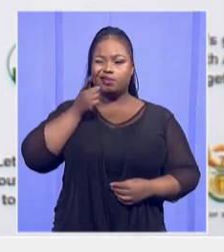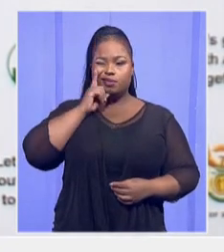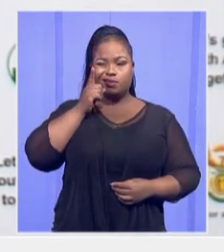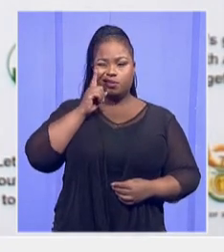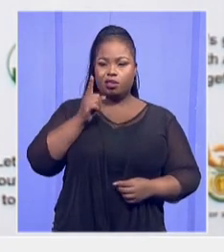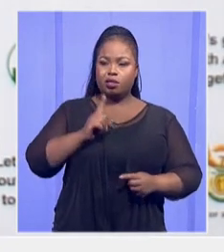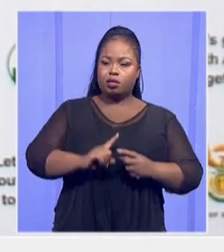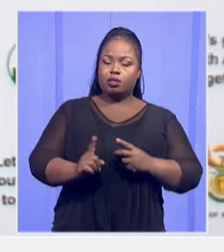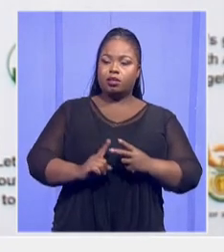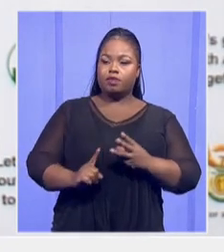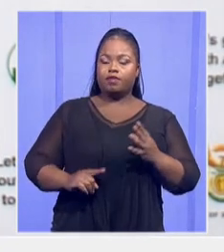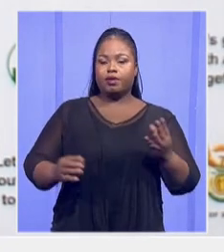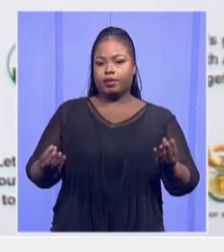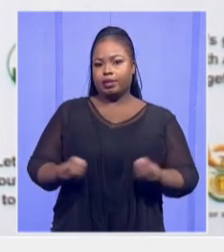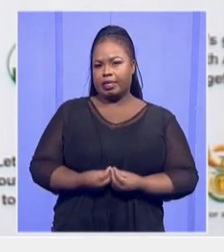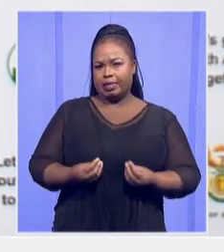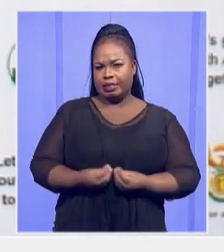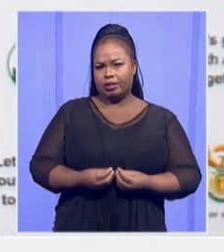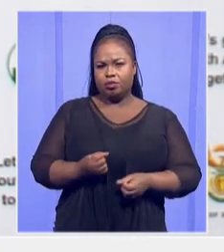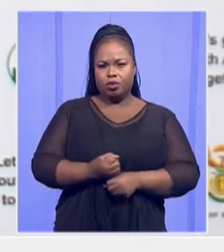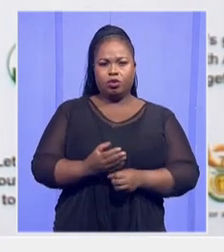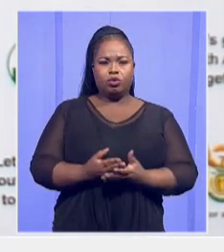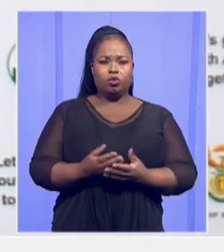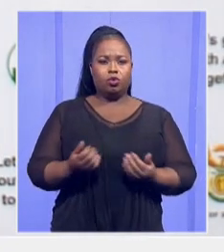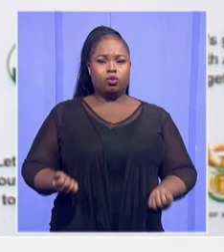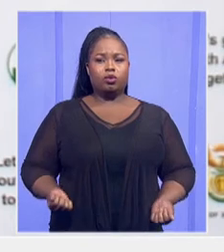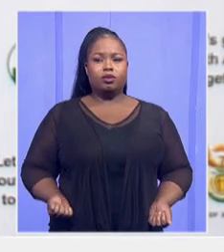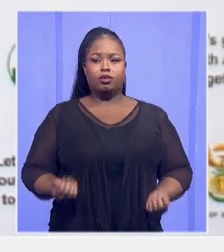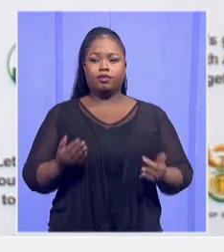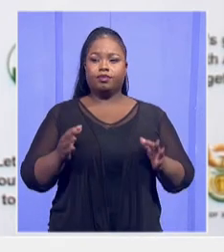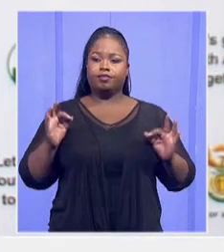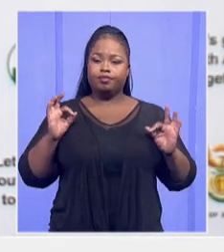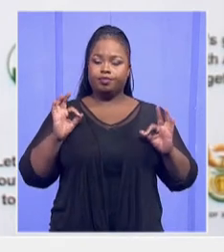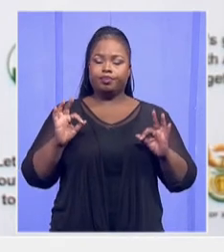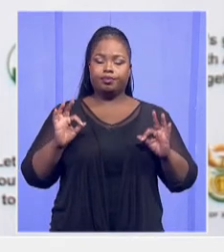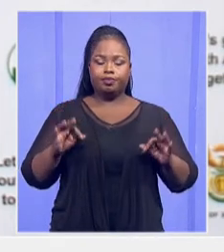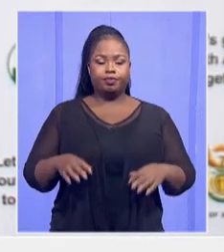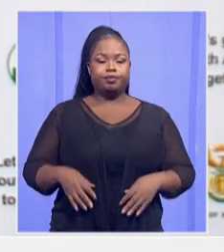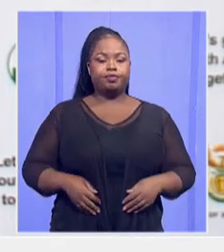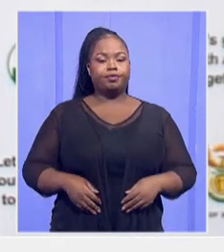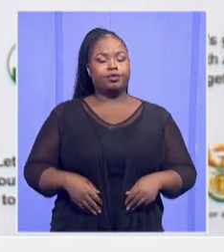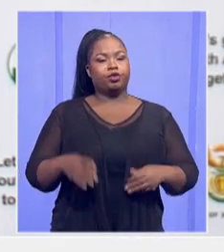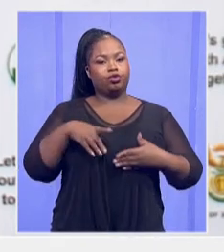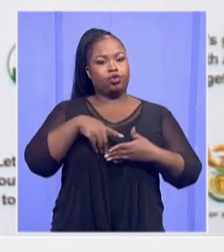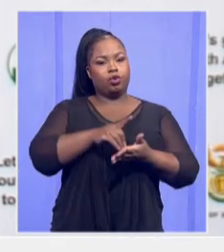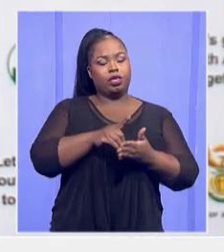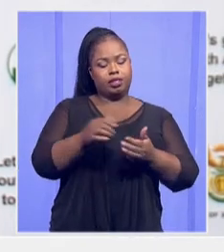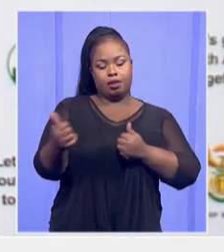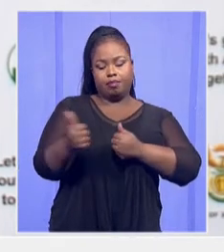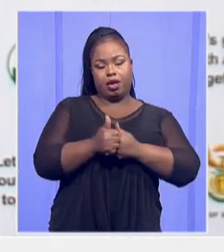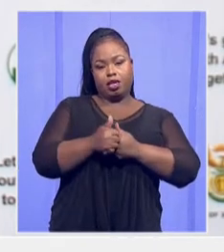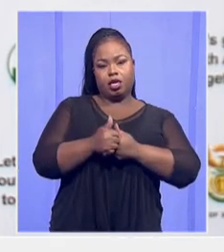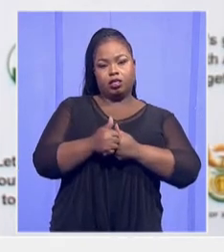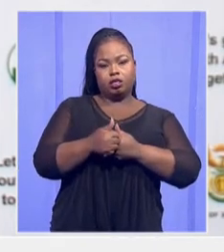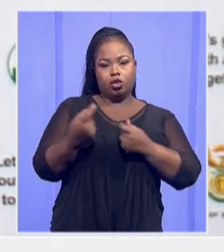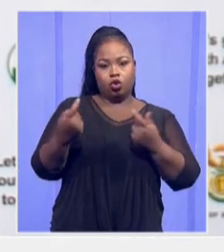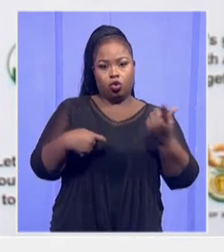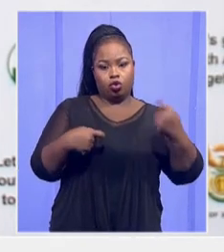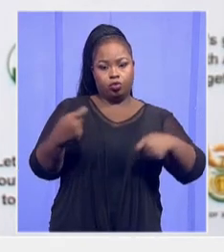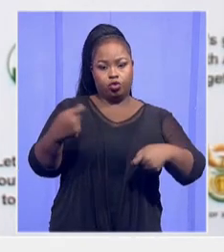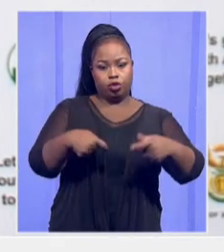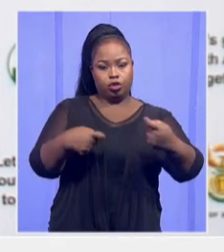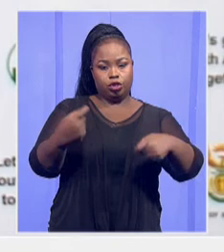the delivery. Contribution by donors and partners, as the Minister correctly pointed out,